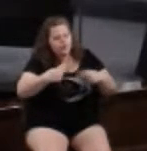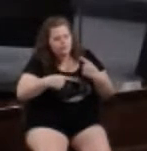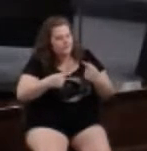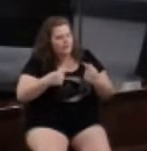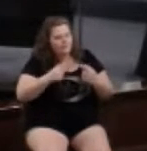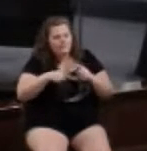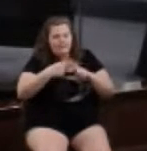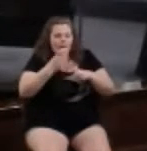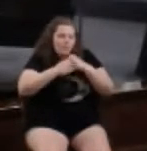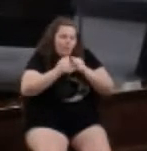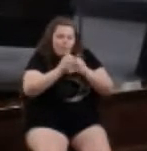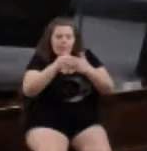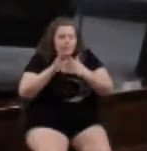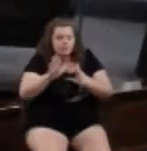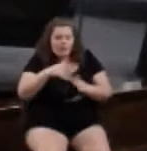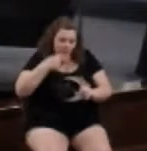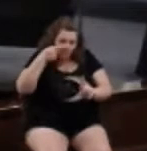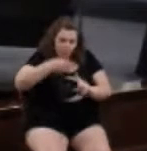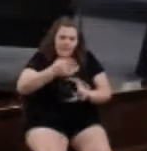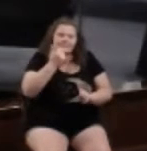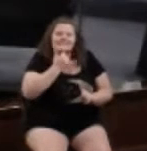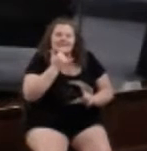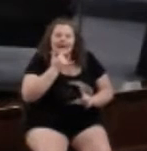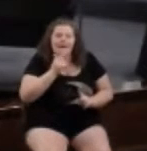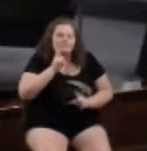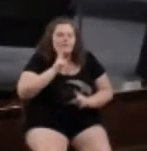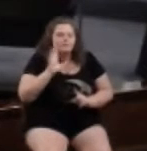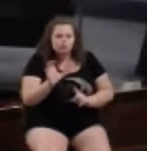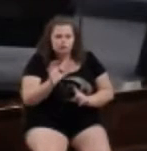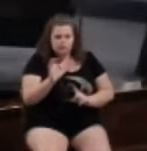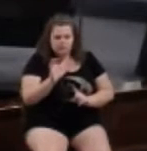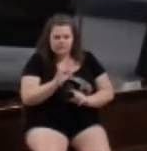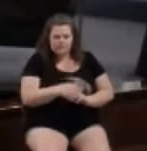the problem with leadership, I want to point out the mistake that the people were doing.